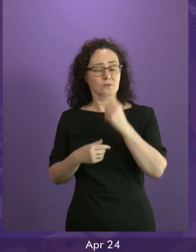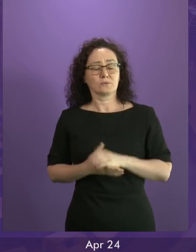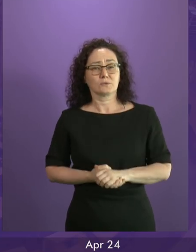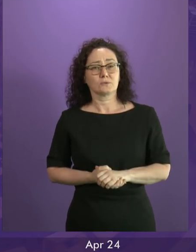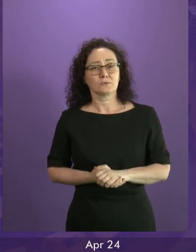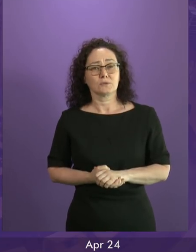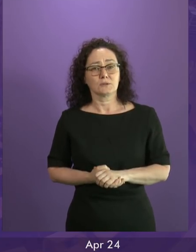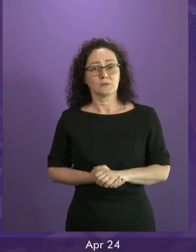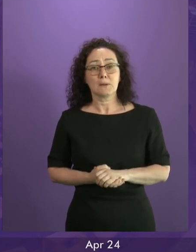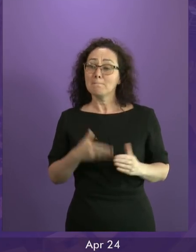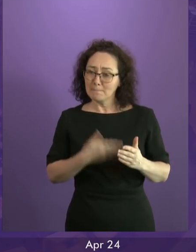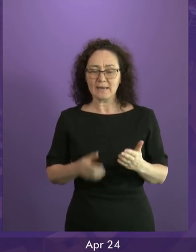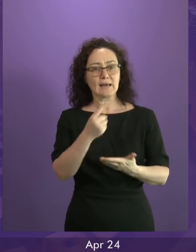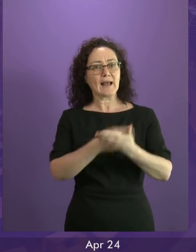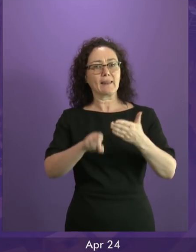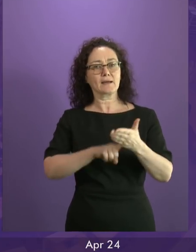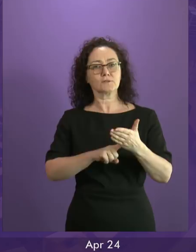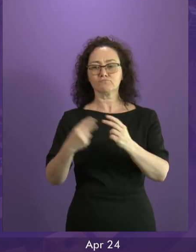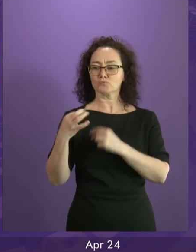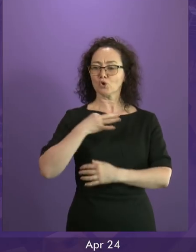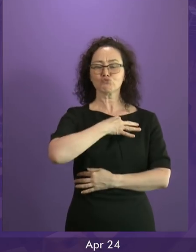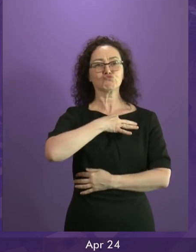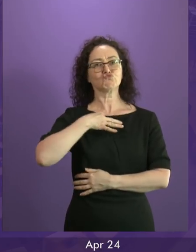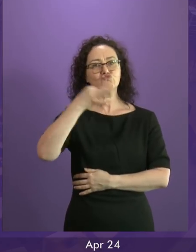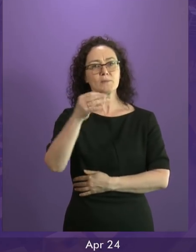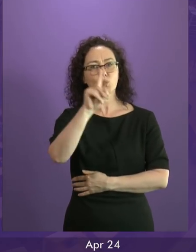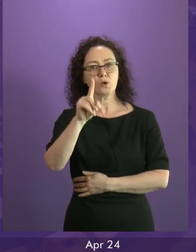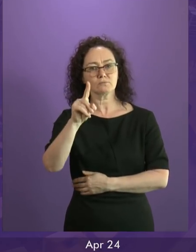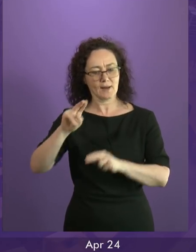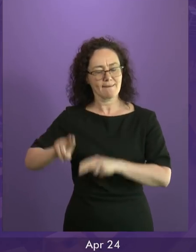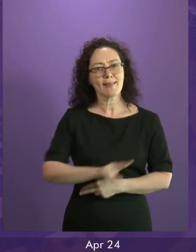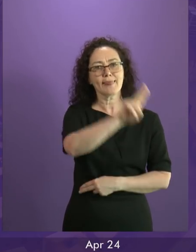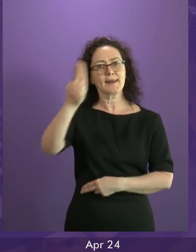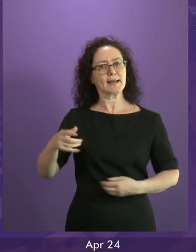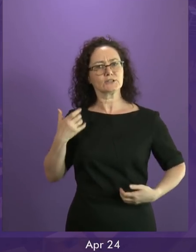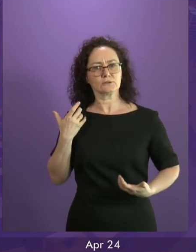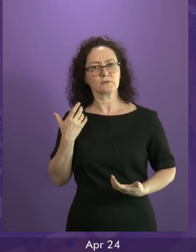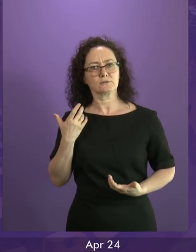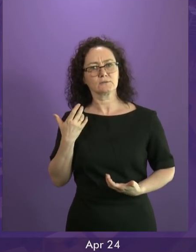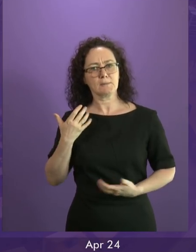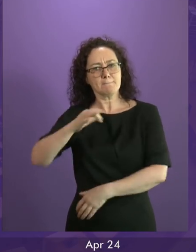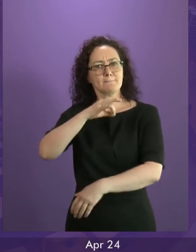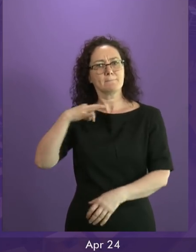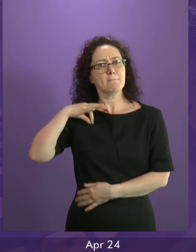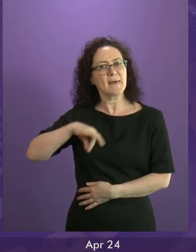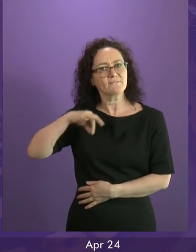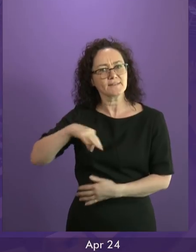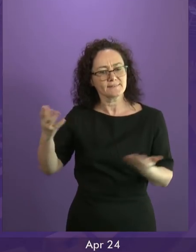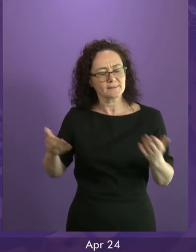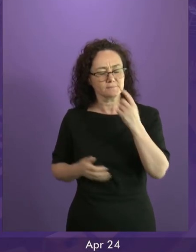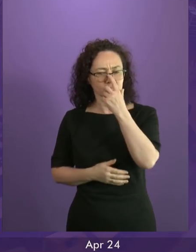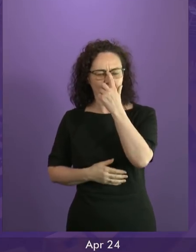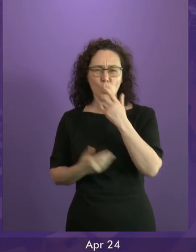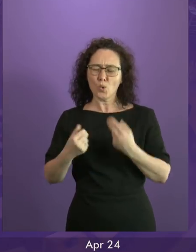chamber are elected to represent the national interest. We have a duty to rise